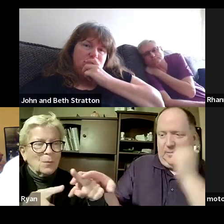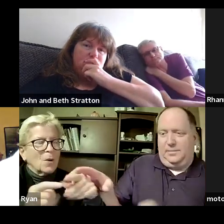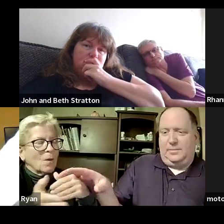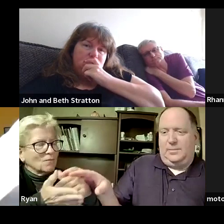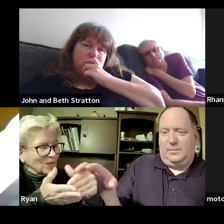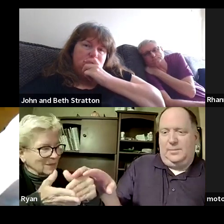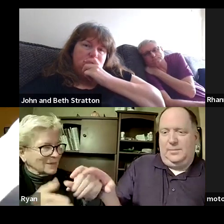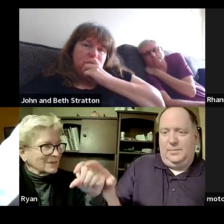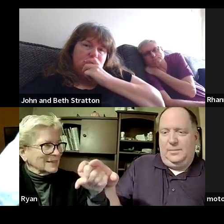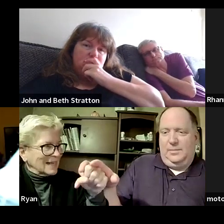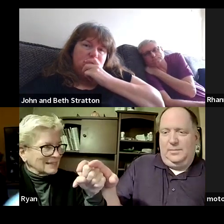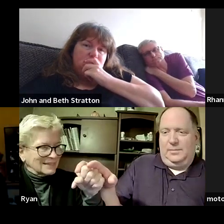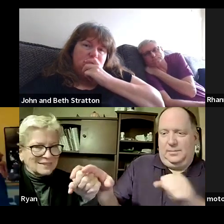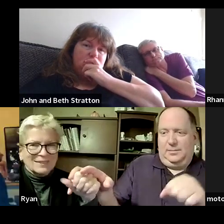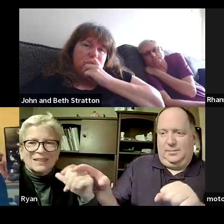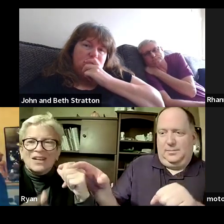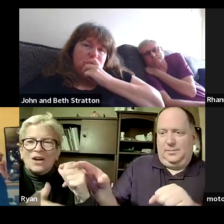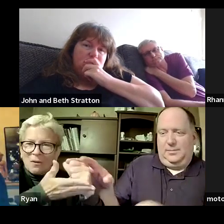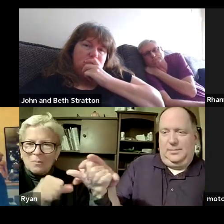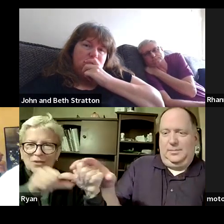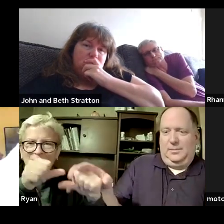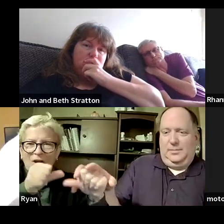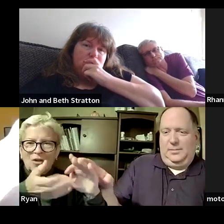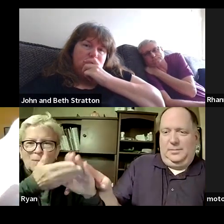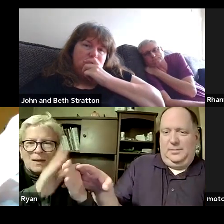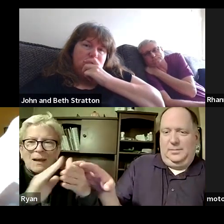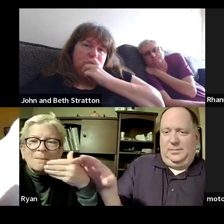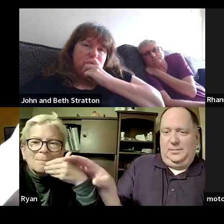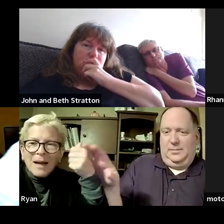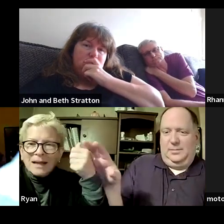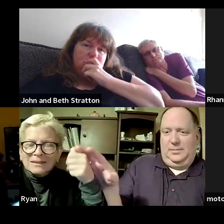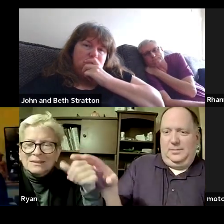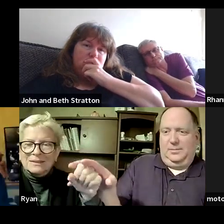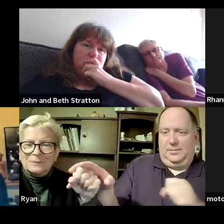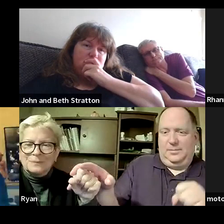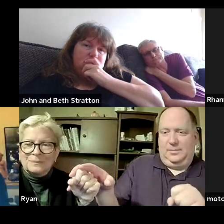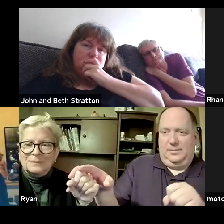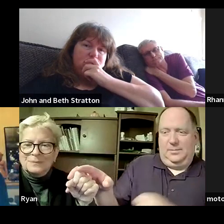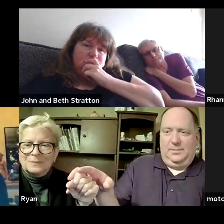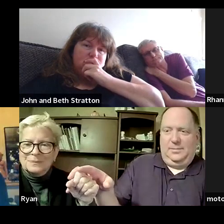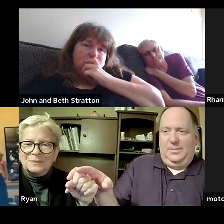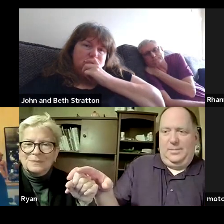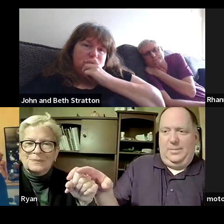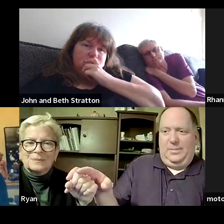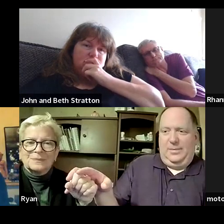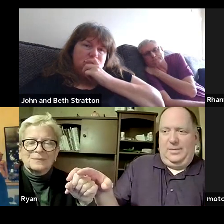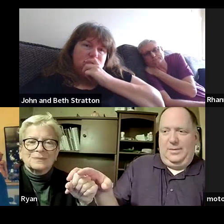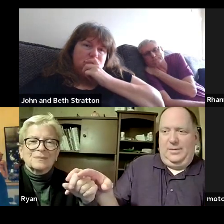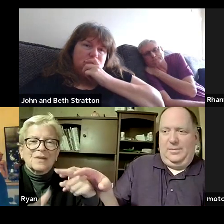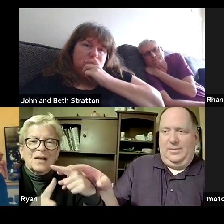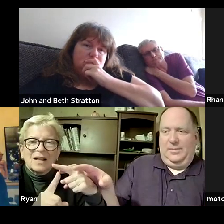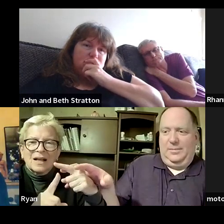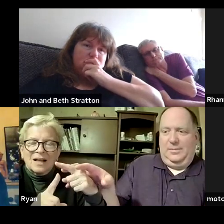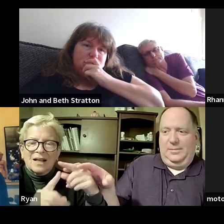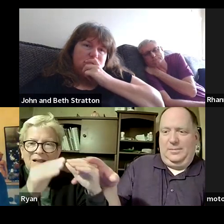all right so you help each other to be your best all right also okay so now we're